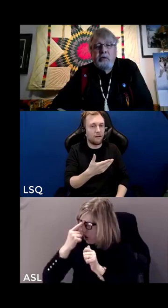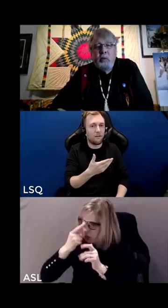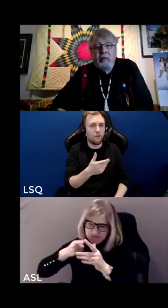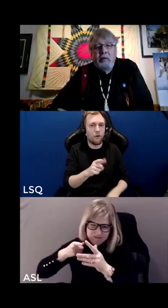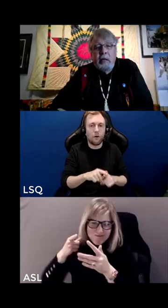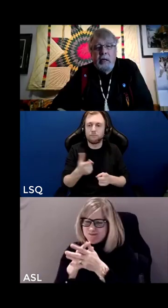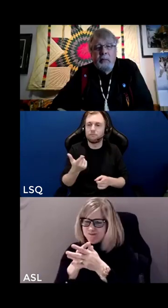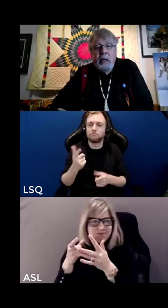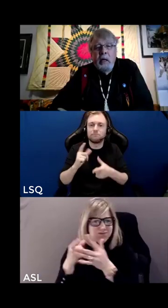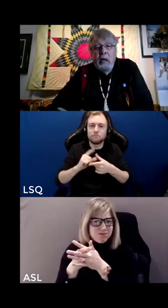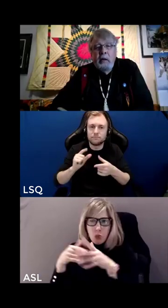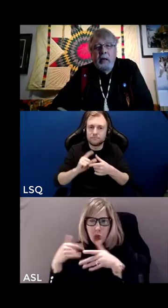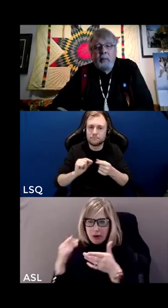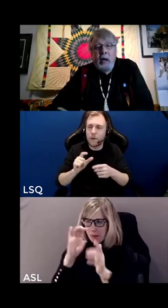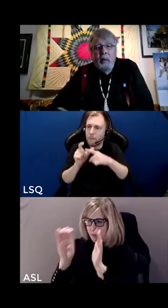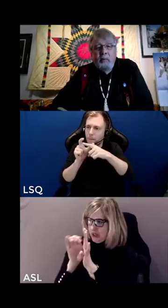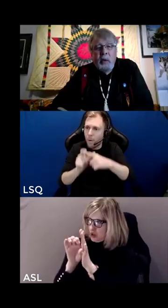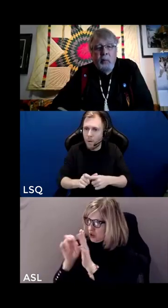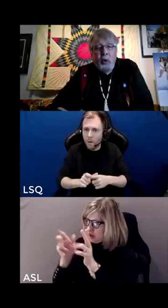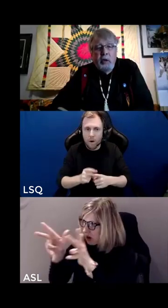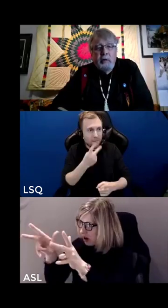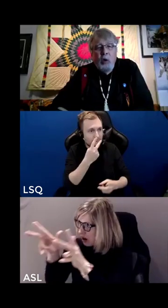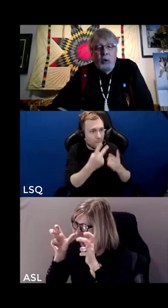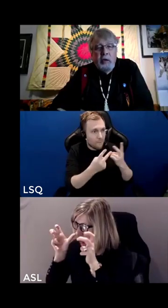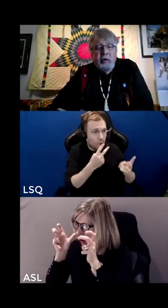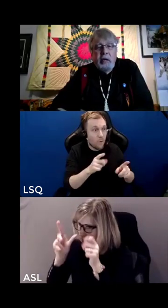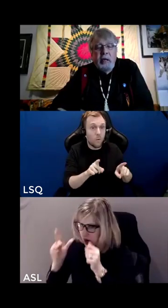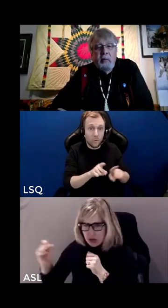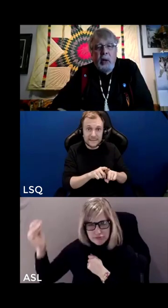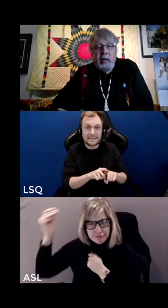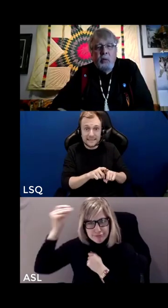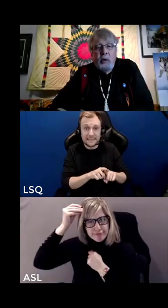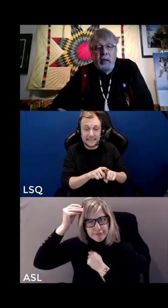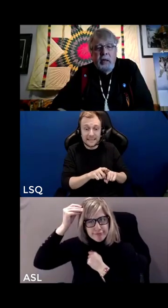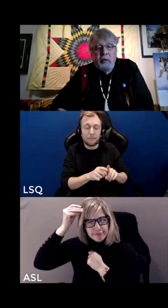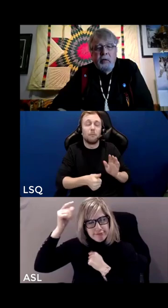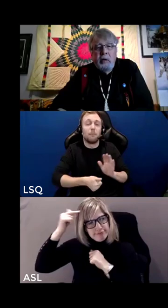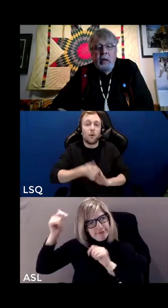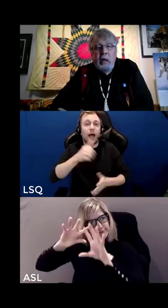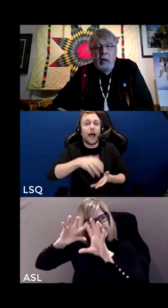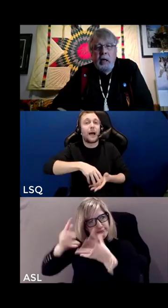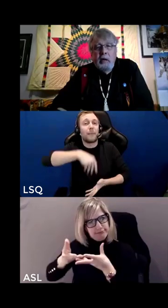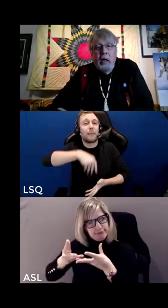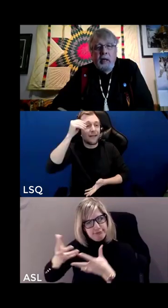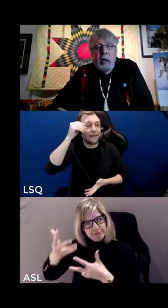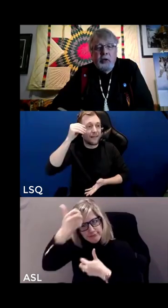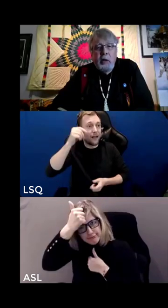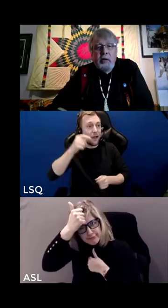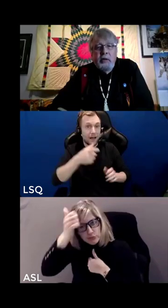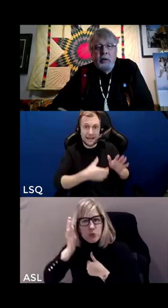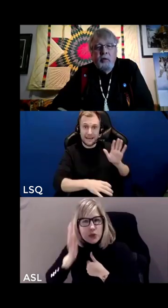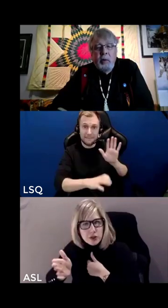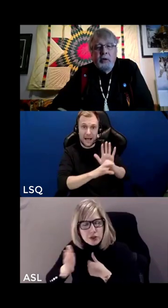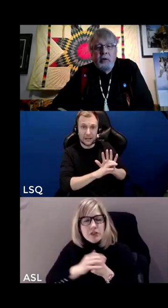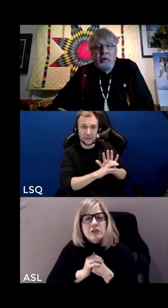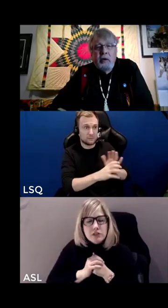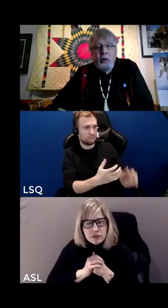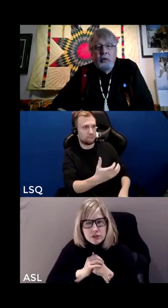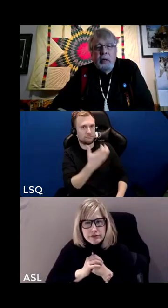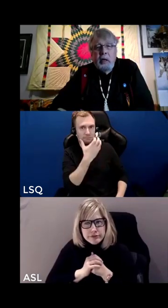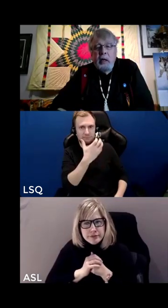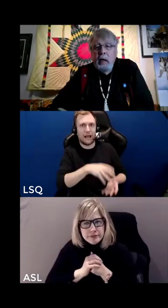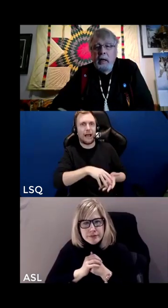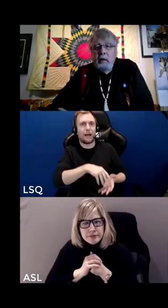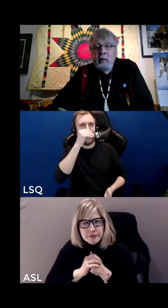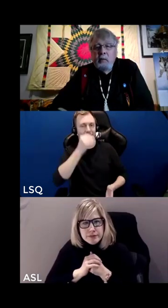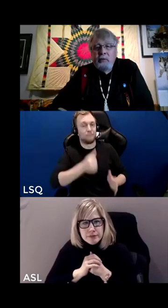the images that we see that become more holistically embodied within us and i i share with you this picture as a